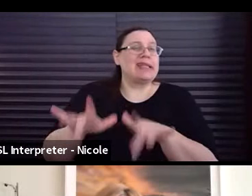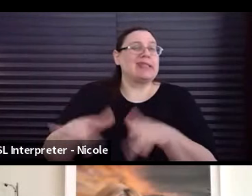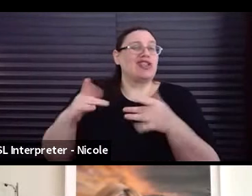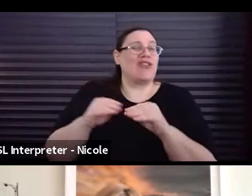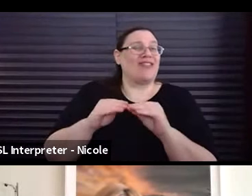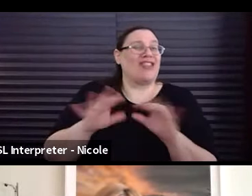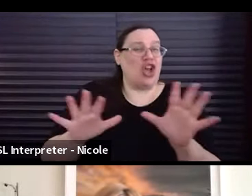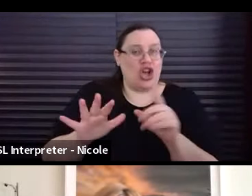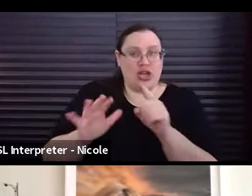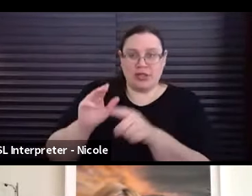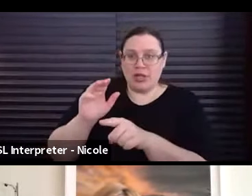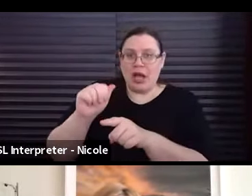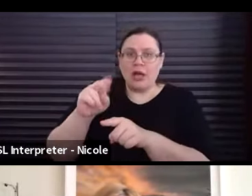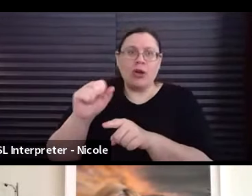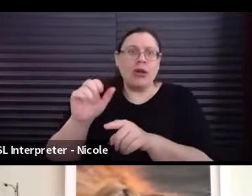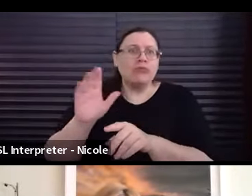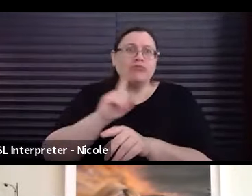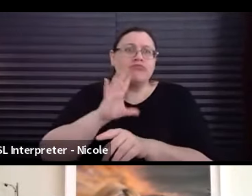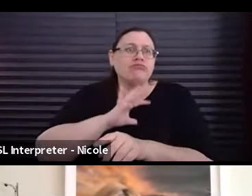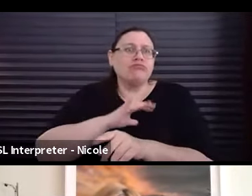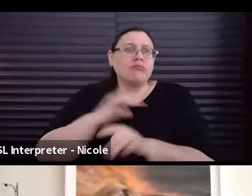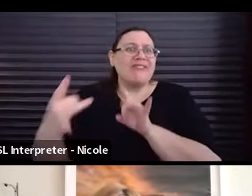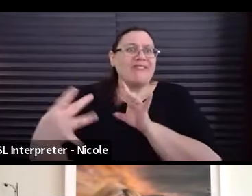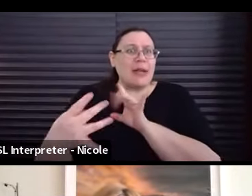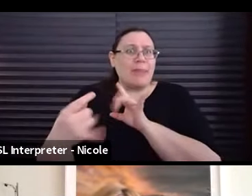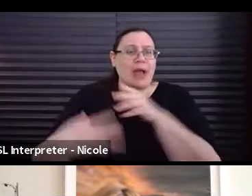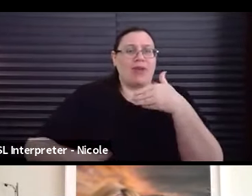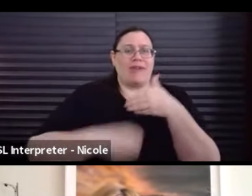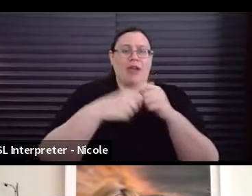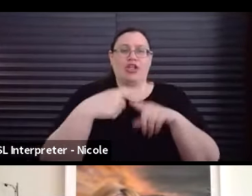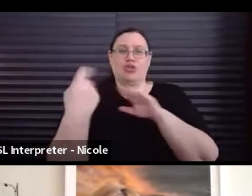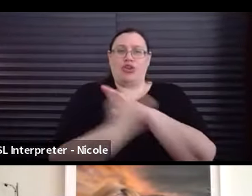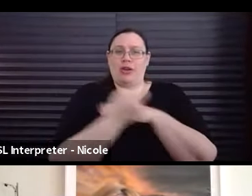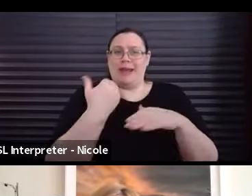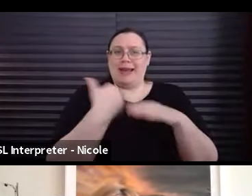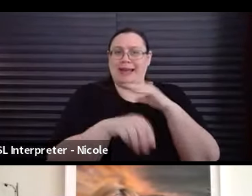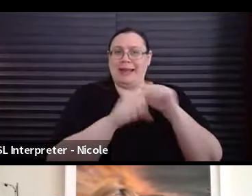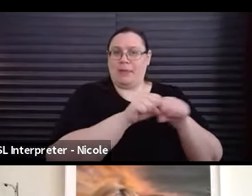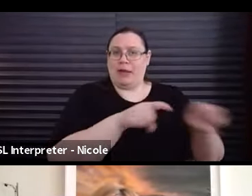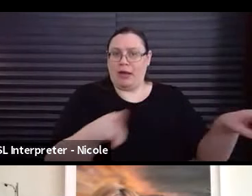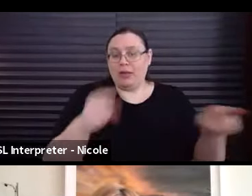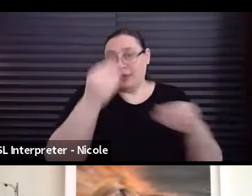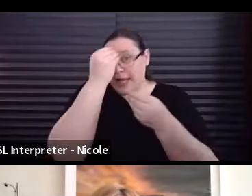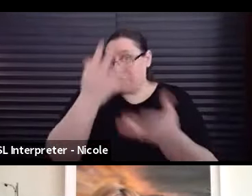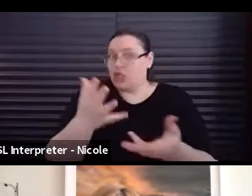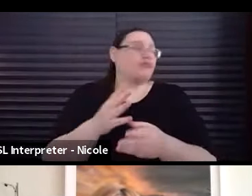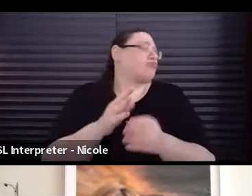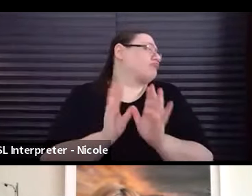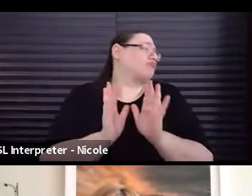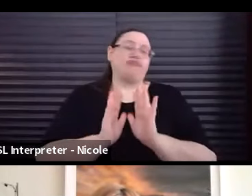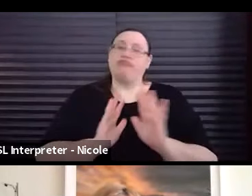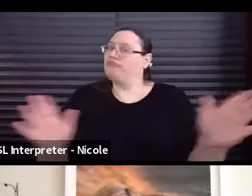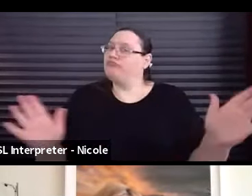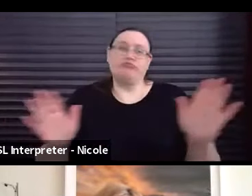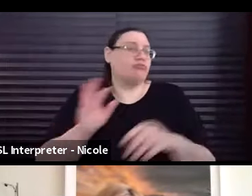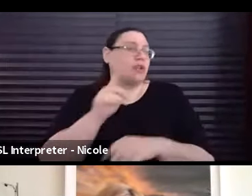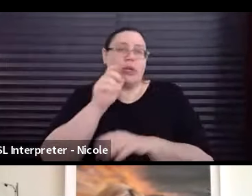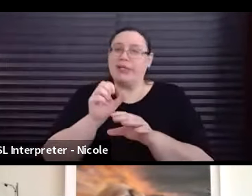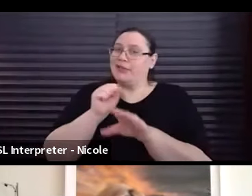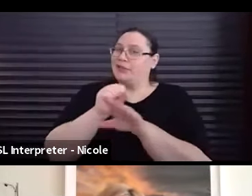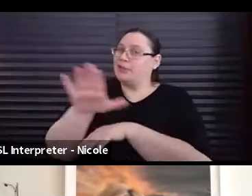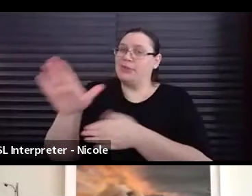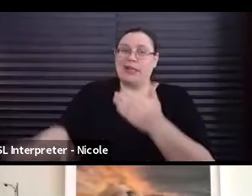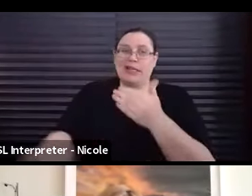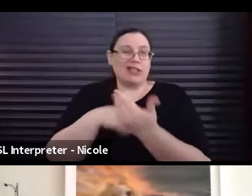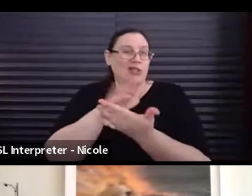gave us really helpful feedback, which we added into that automated email, which says you do not have to submit any additional paperwork